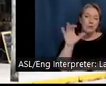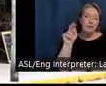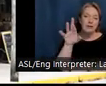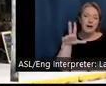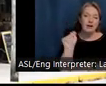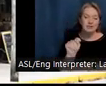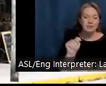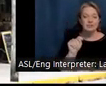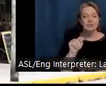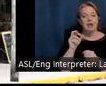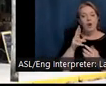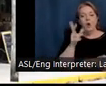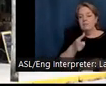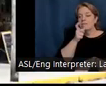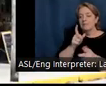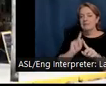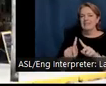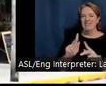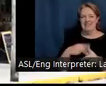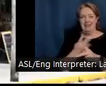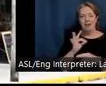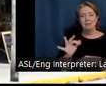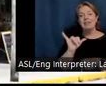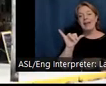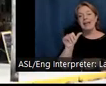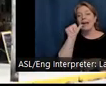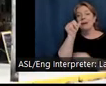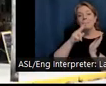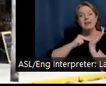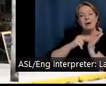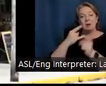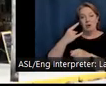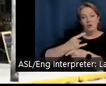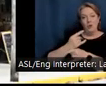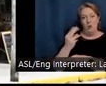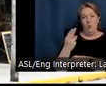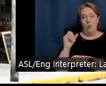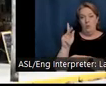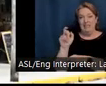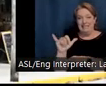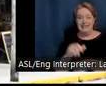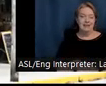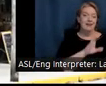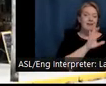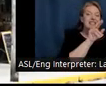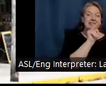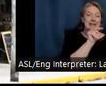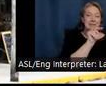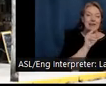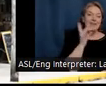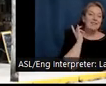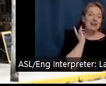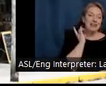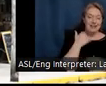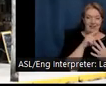spirits like cinnamon vodka or peanut butter whiskey. Can't wait. If wine is more your style, take a